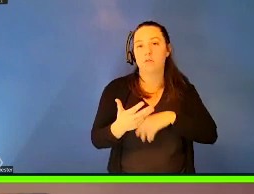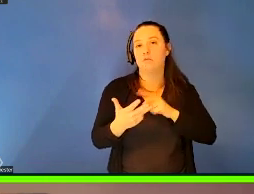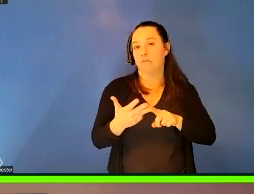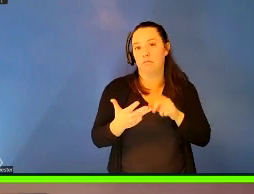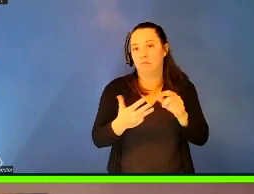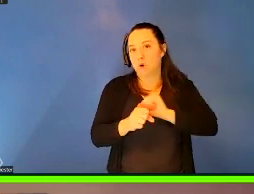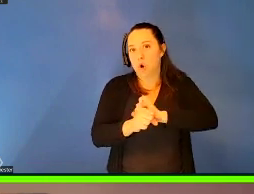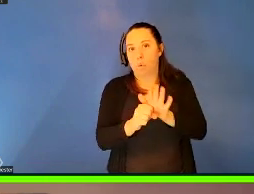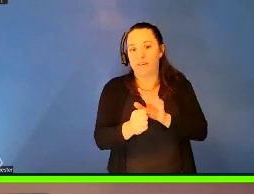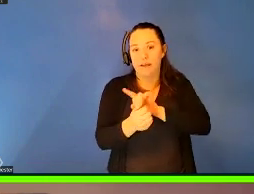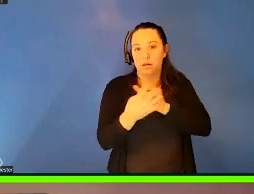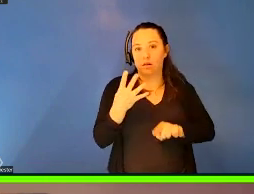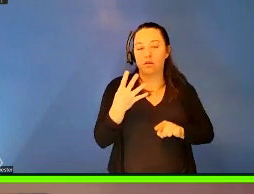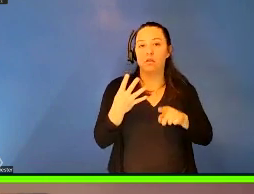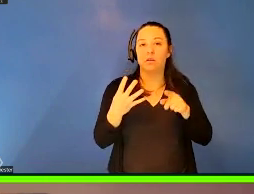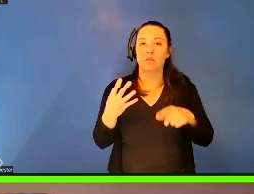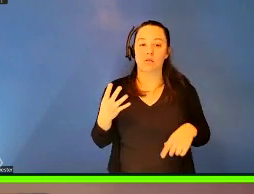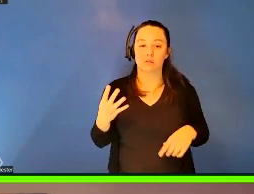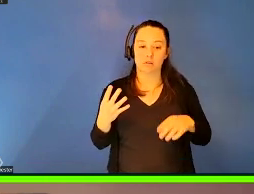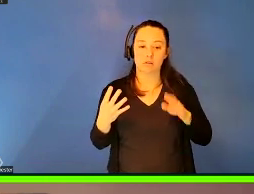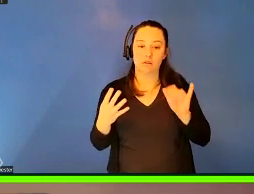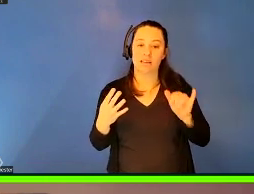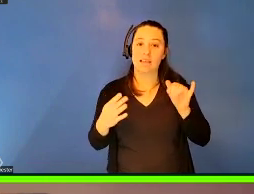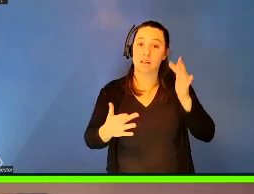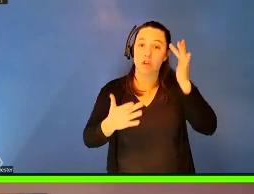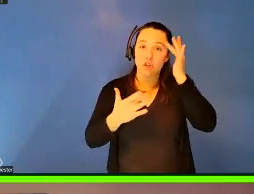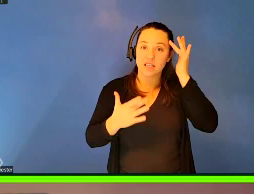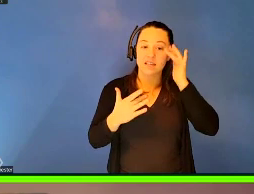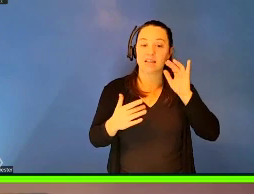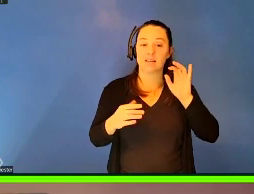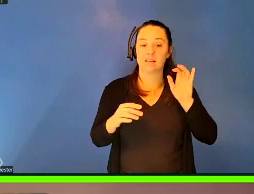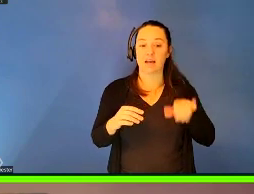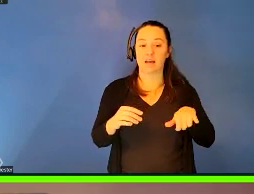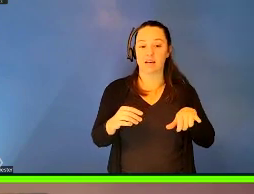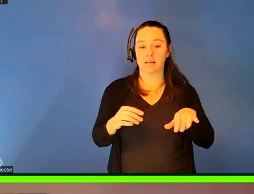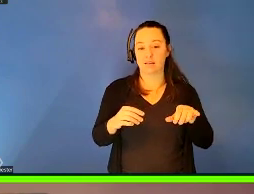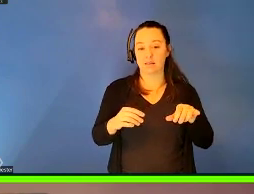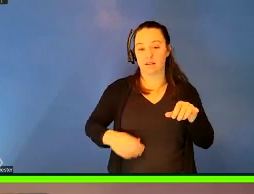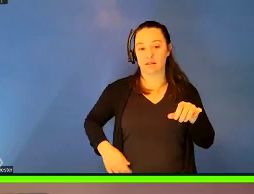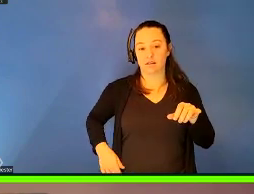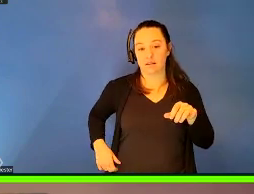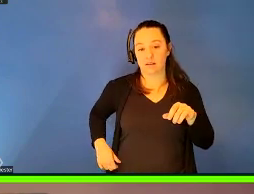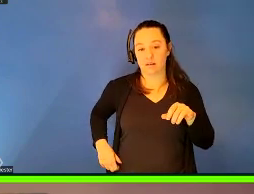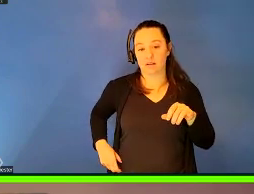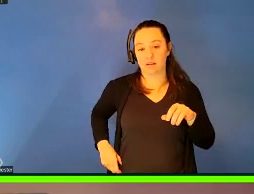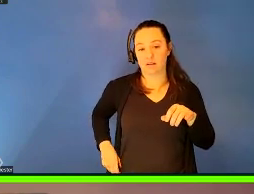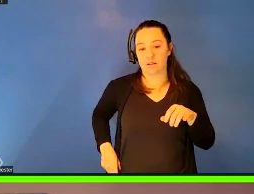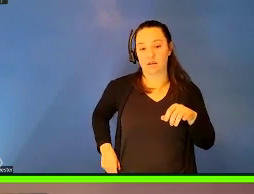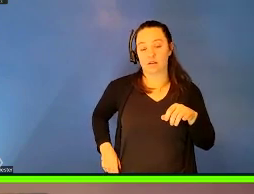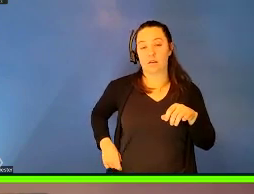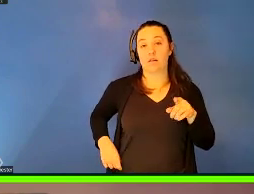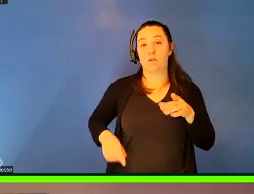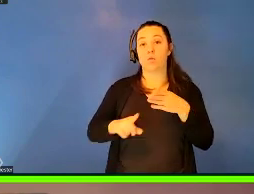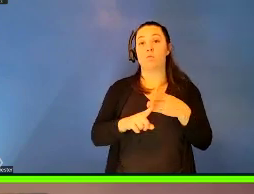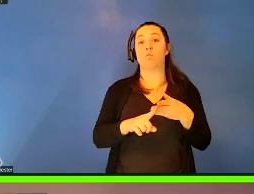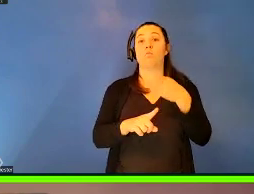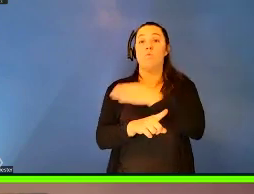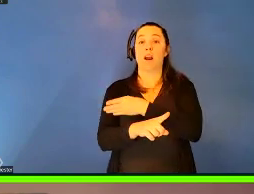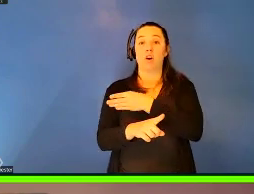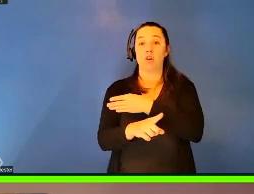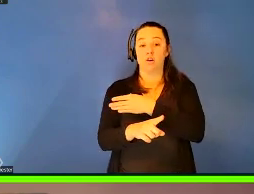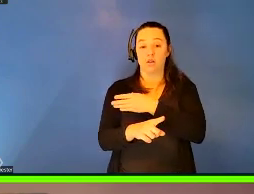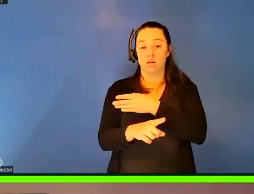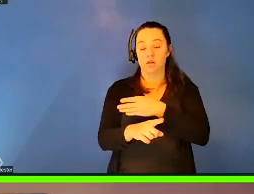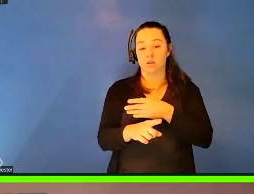what's evident is that these are diseases that, um, largely were not, um, prior to the emergence of an epidemic endemic